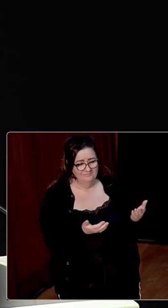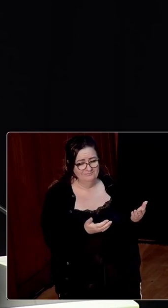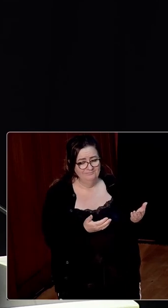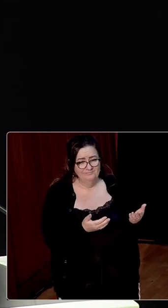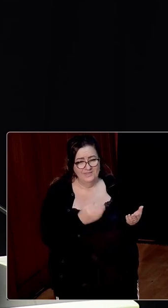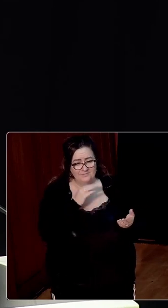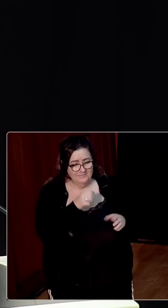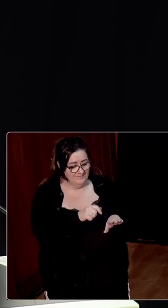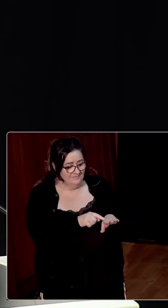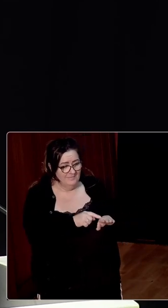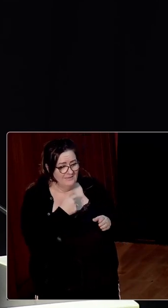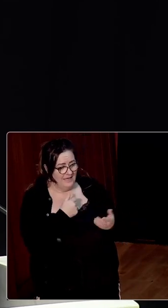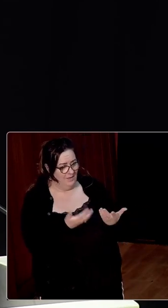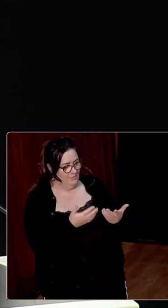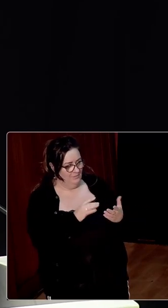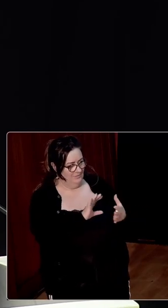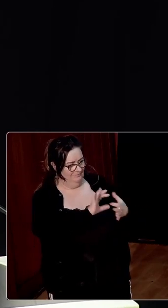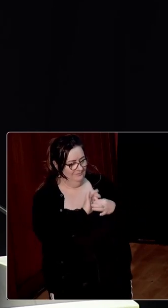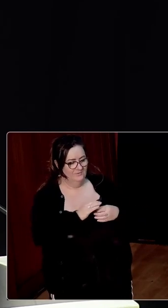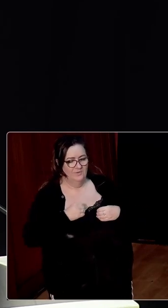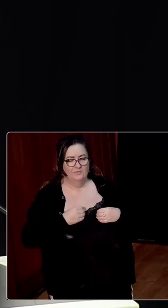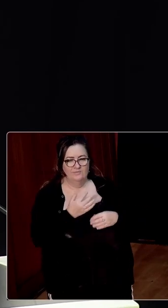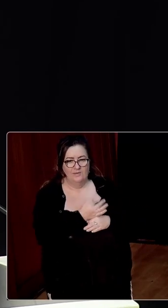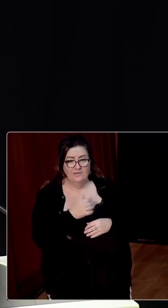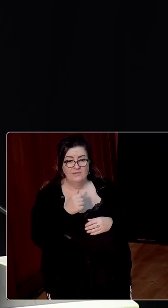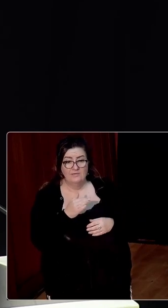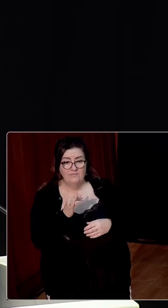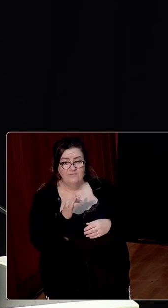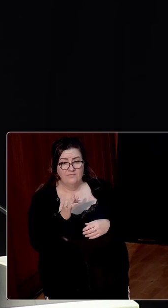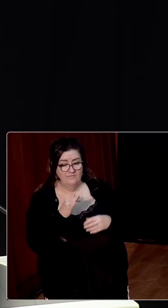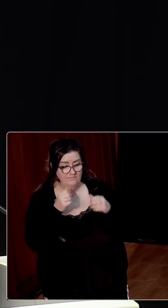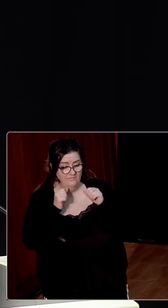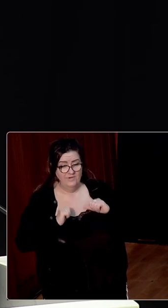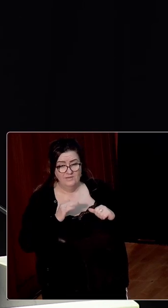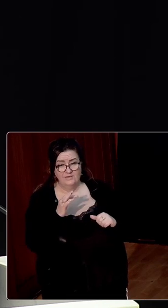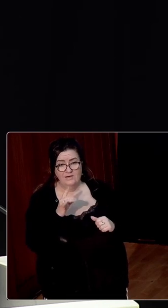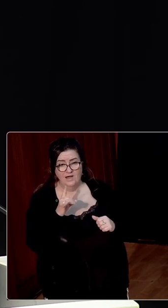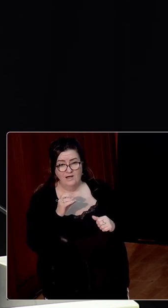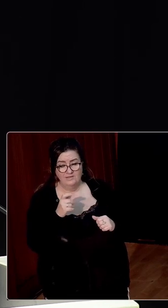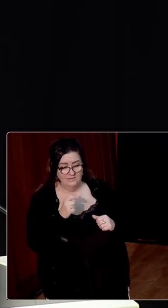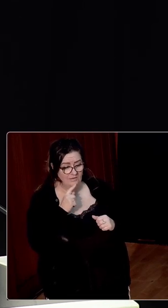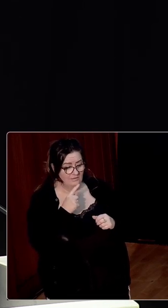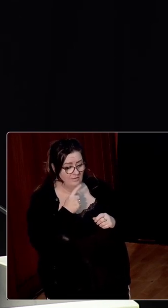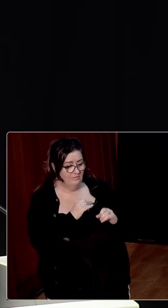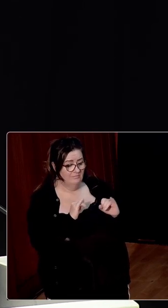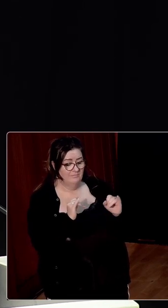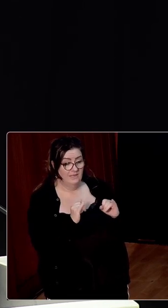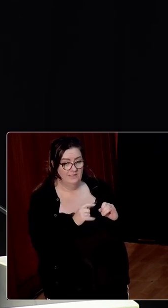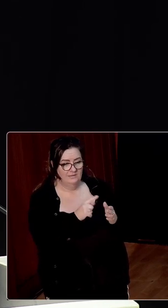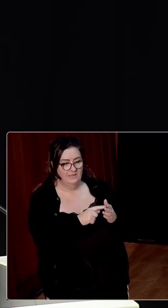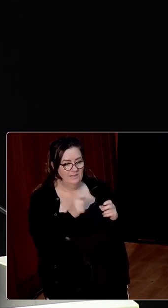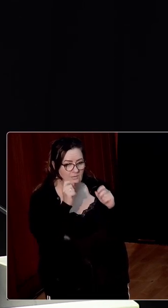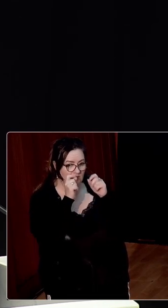of the vulnerability of their own family. Father Harrington explained, Though mortally wounded, I found James perfectly